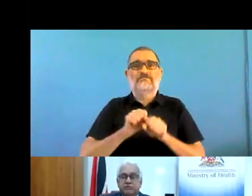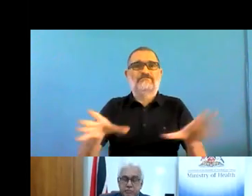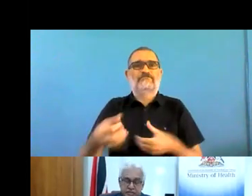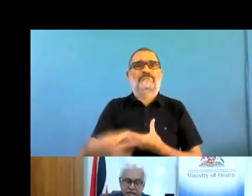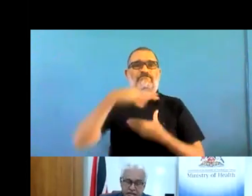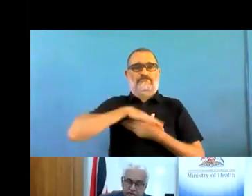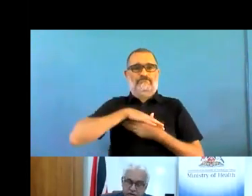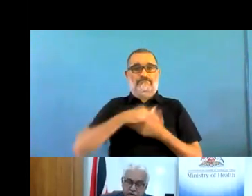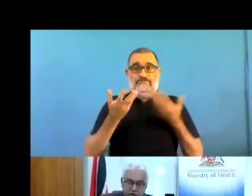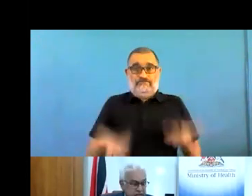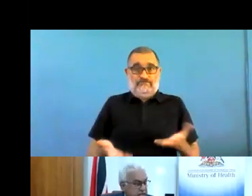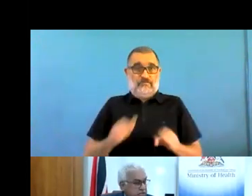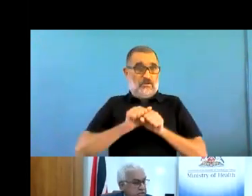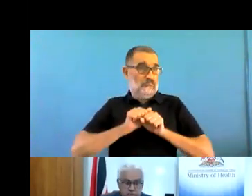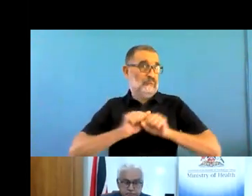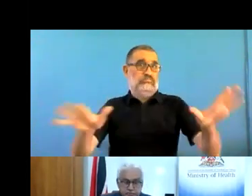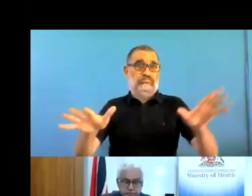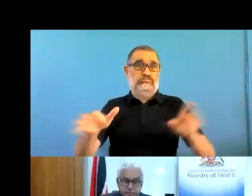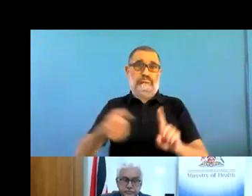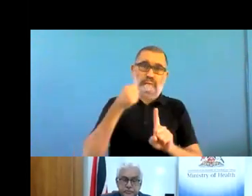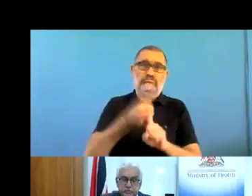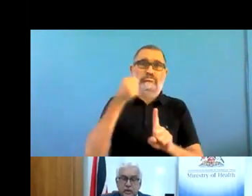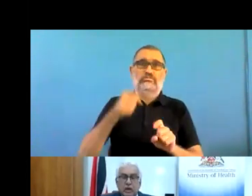some sort of mental health related issue.